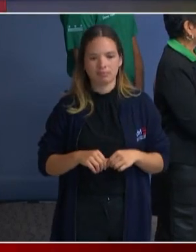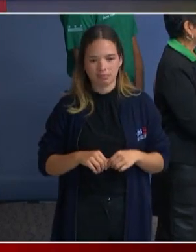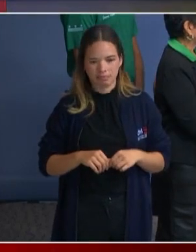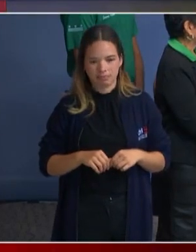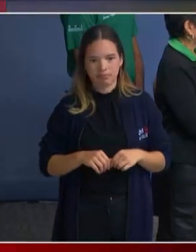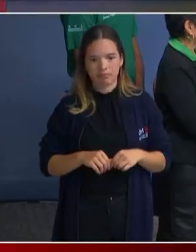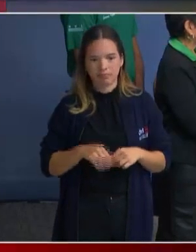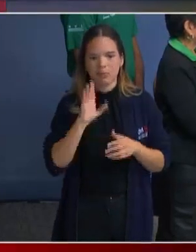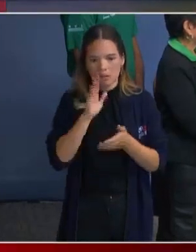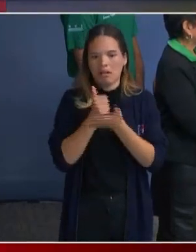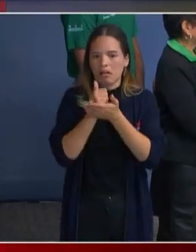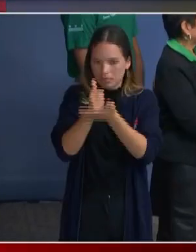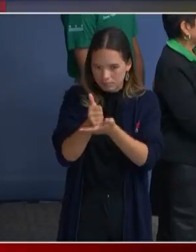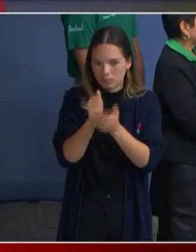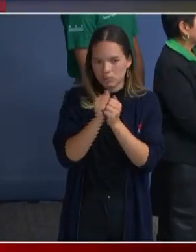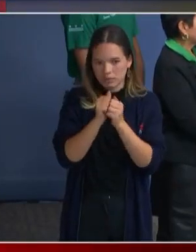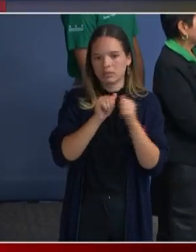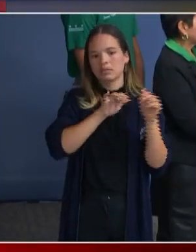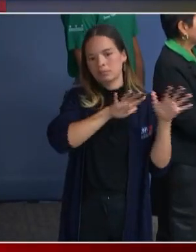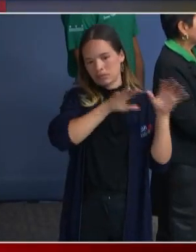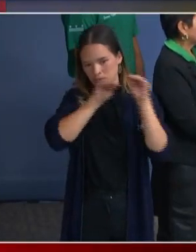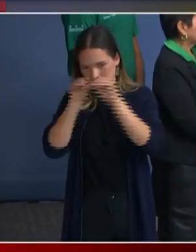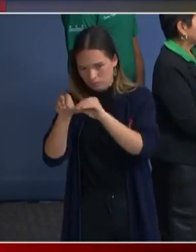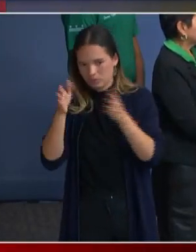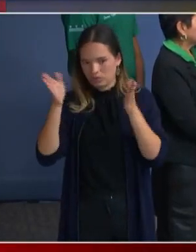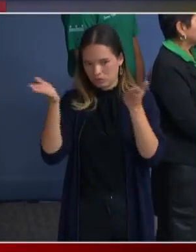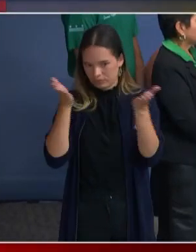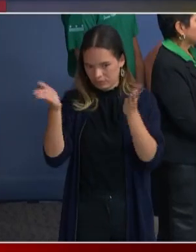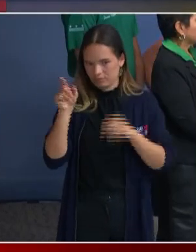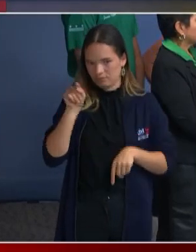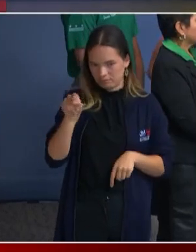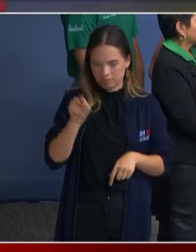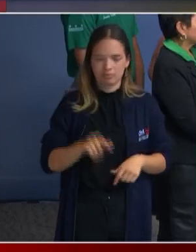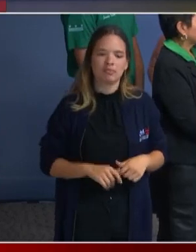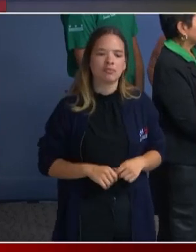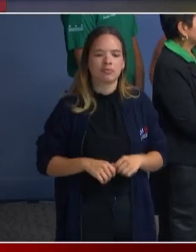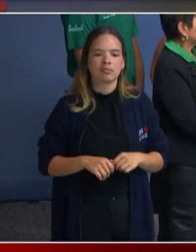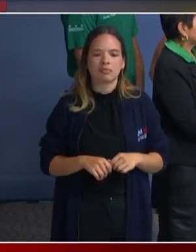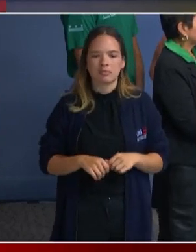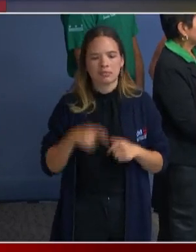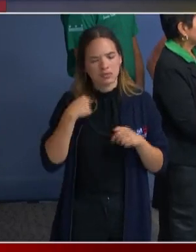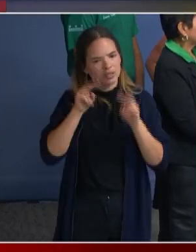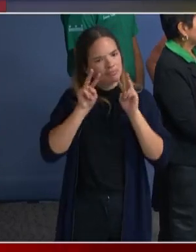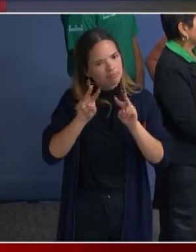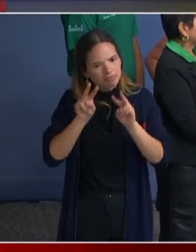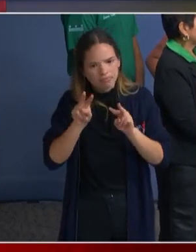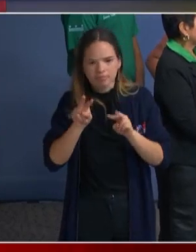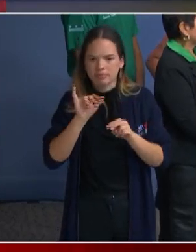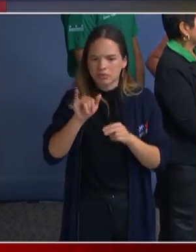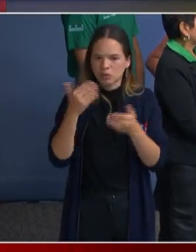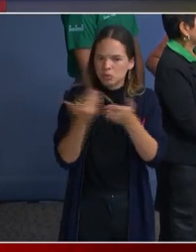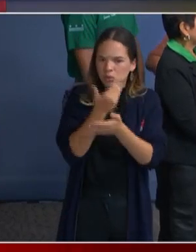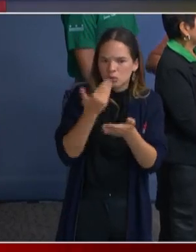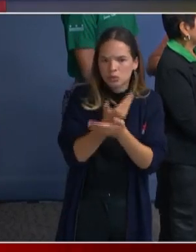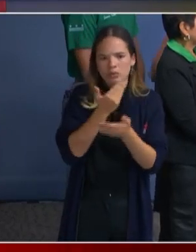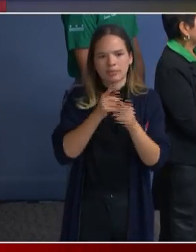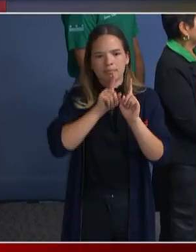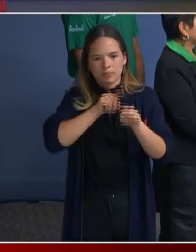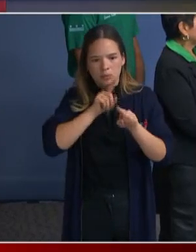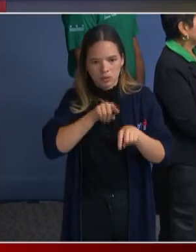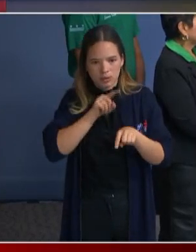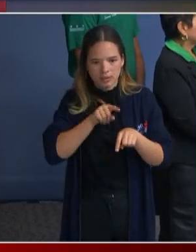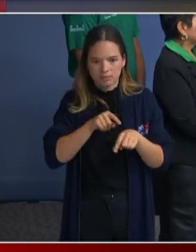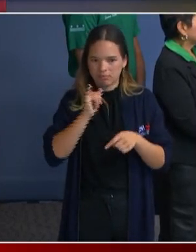So we look forward to beginning this next chapter in our response. We